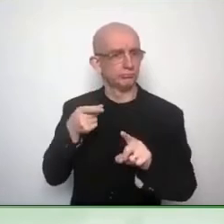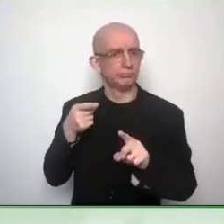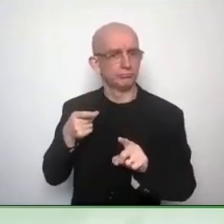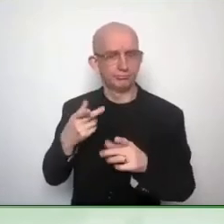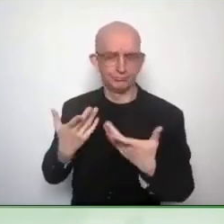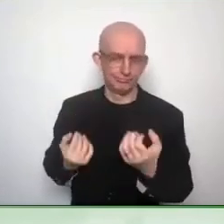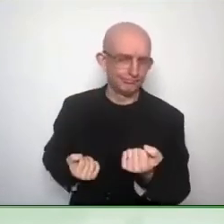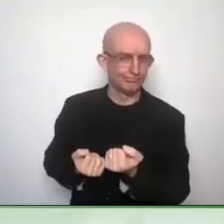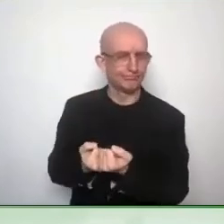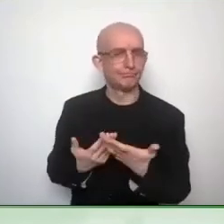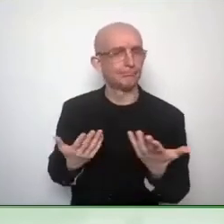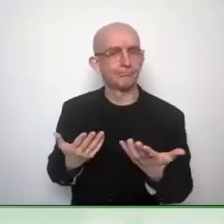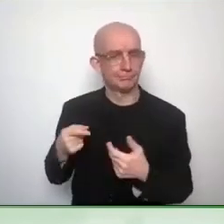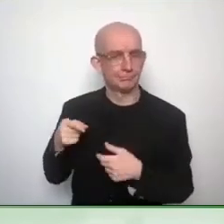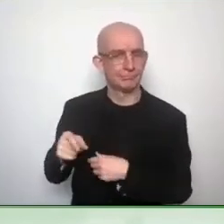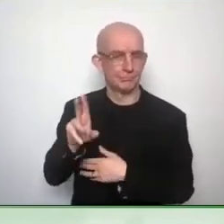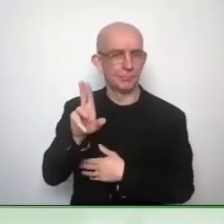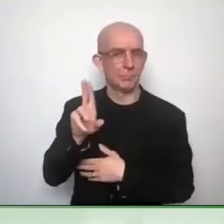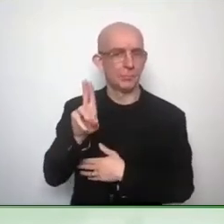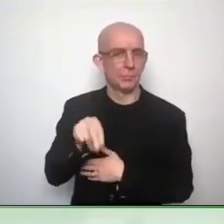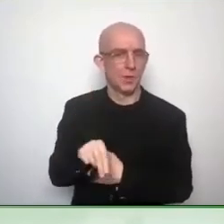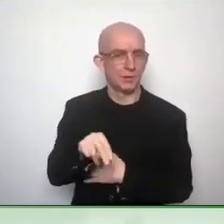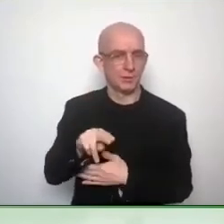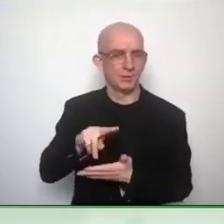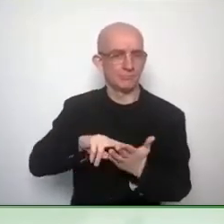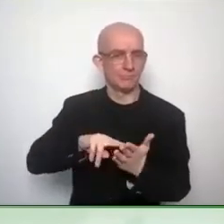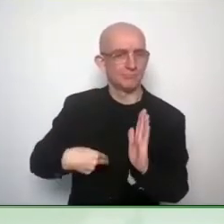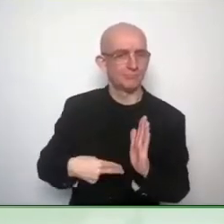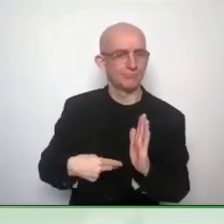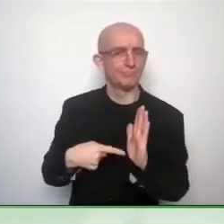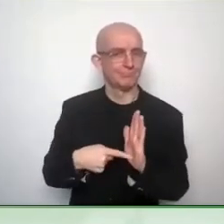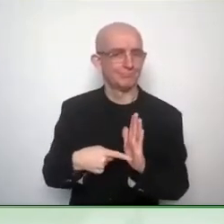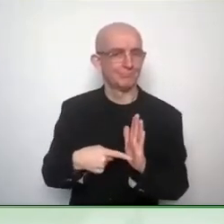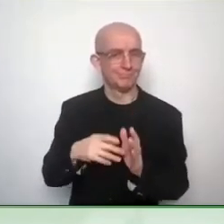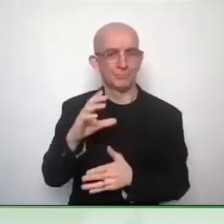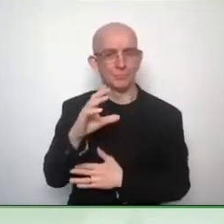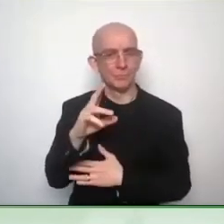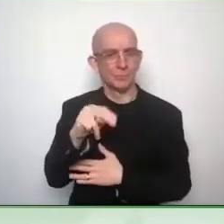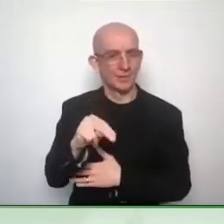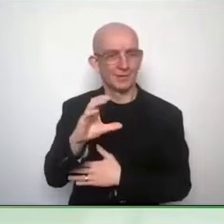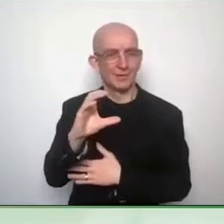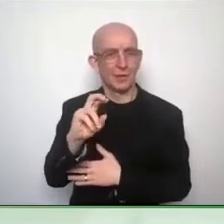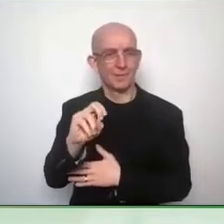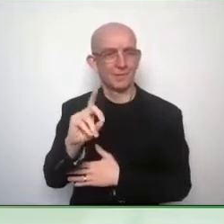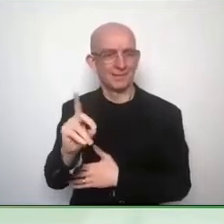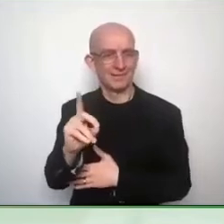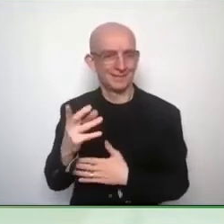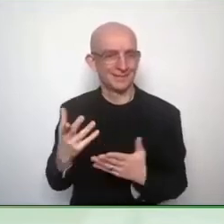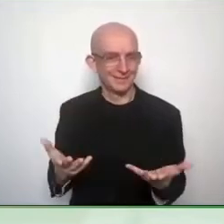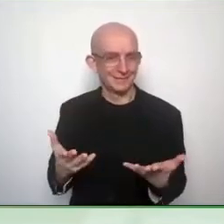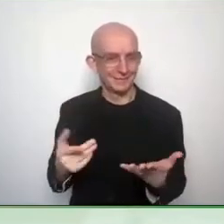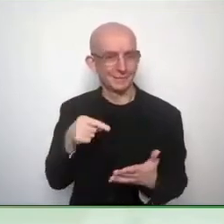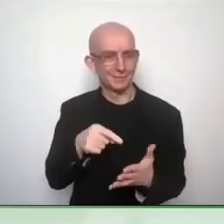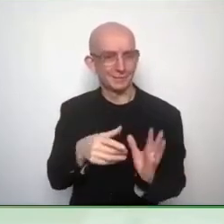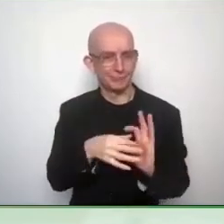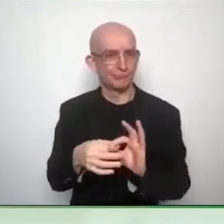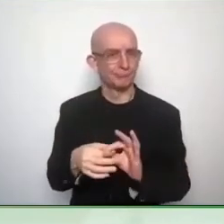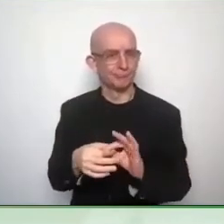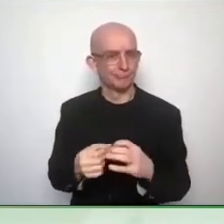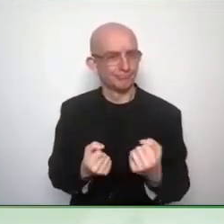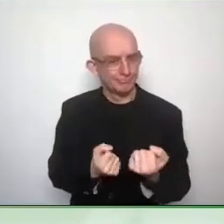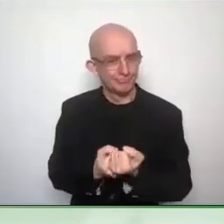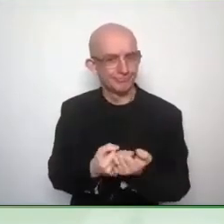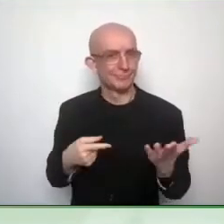activities. And, of course, the main activity is still the conference. That's the place where all AAA-TE members meet and